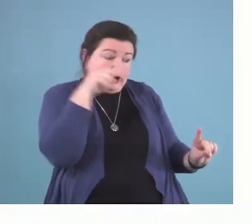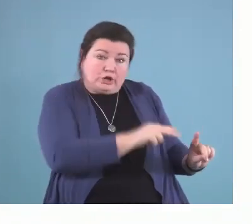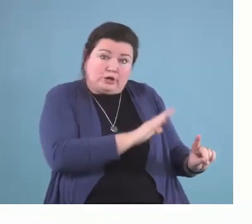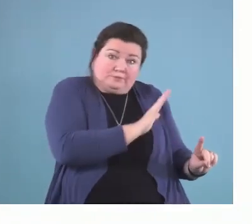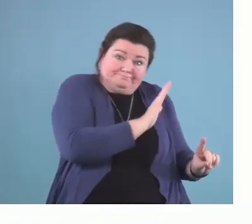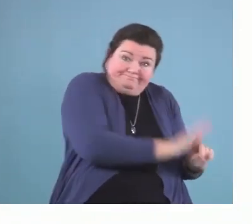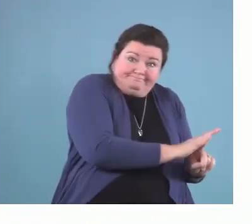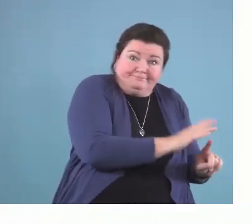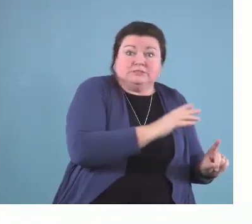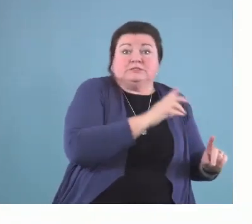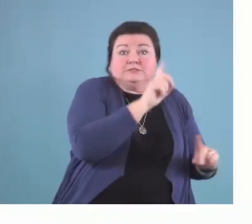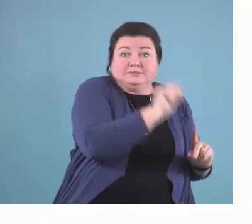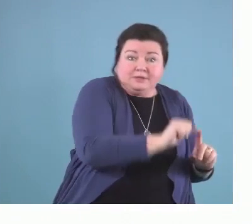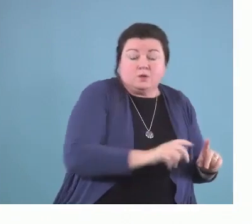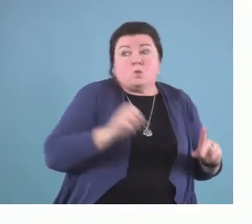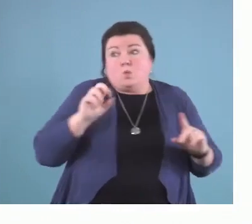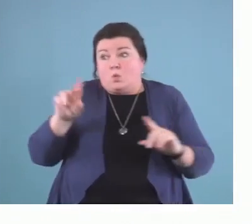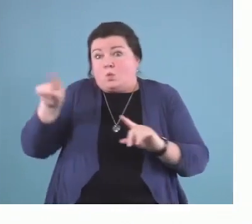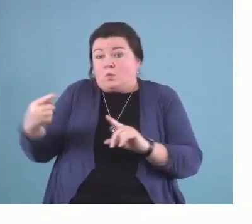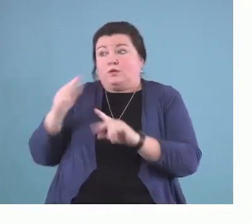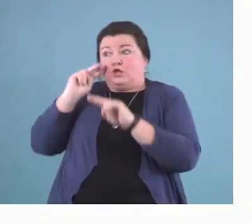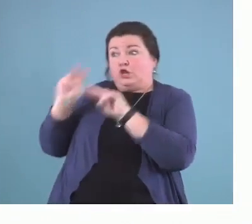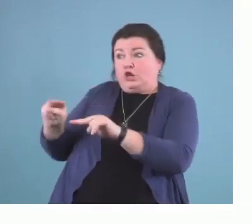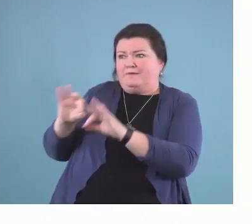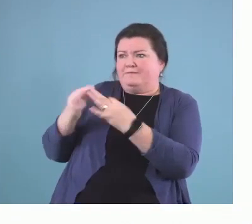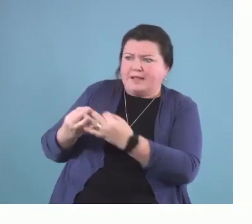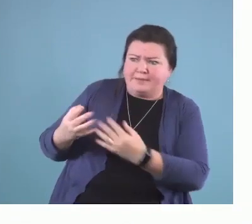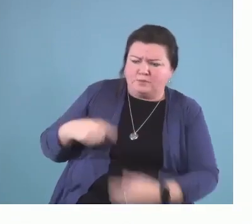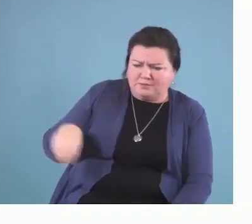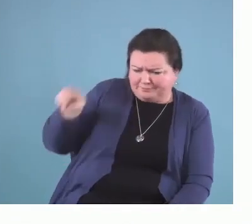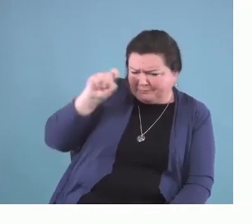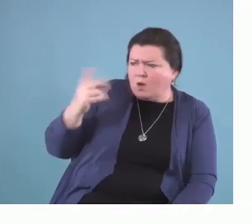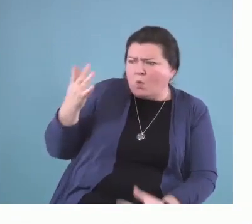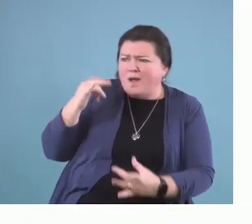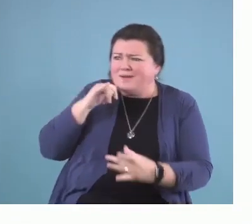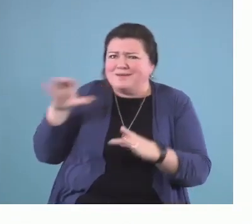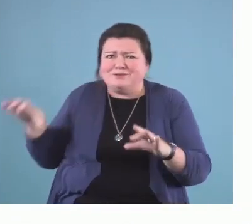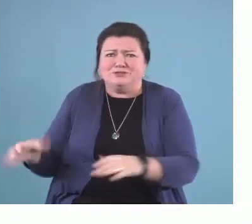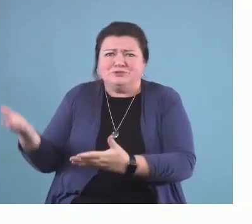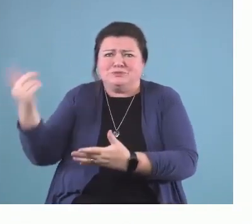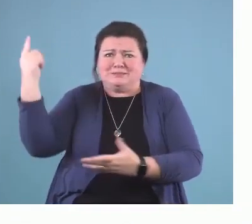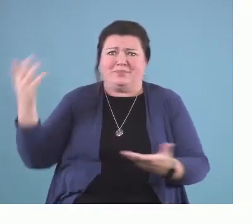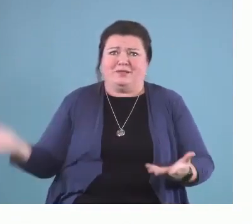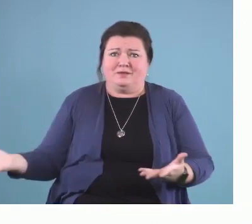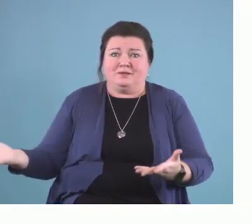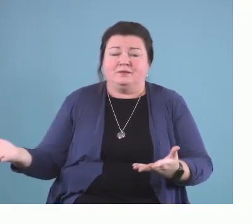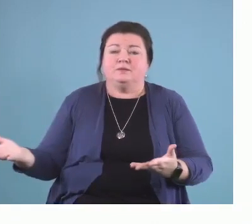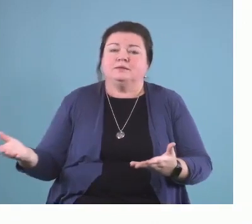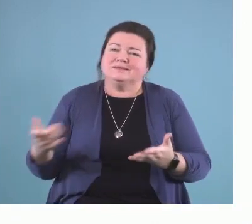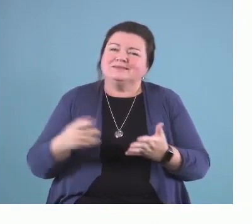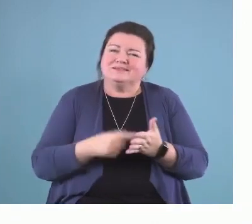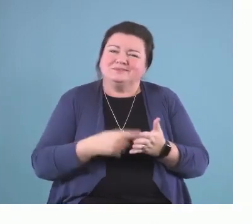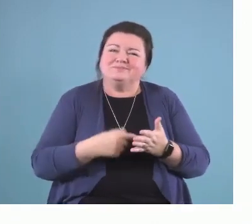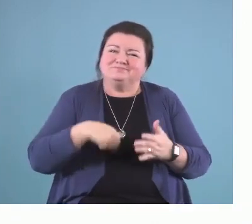and wonder why they're not doing something, as clinicians, we often become very sort of